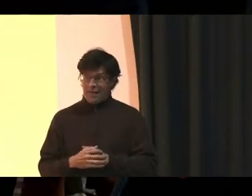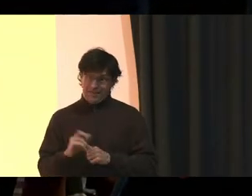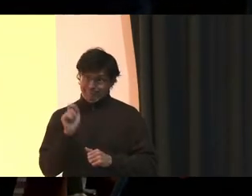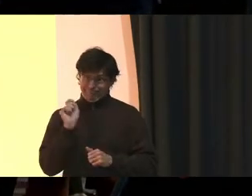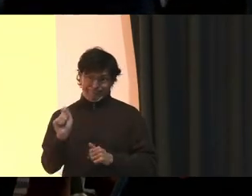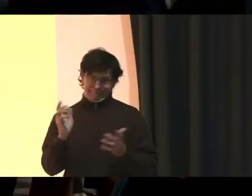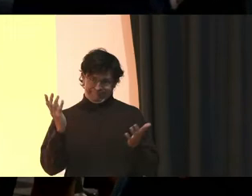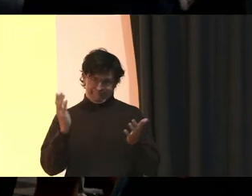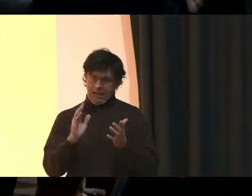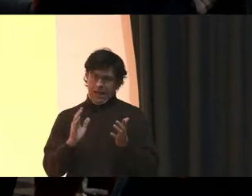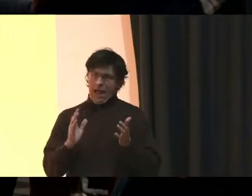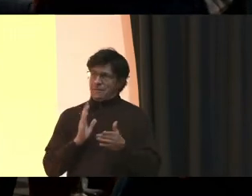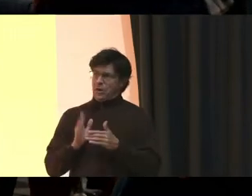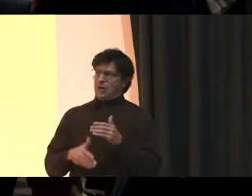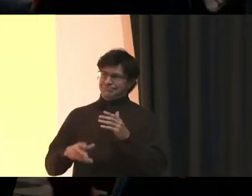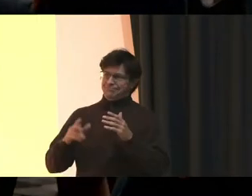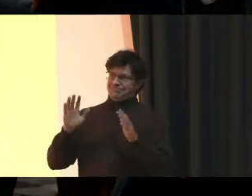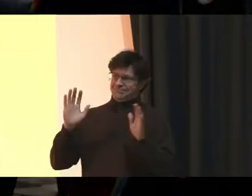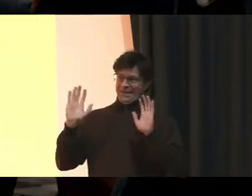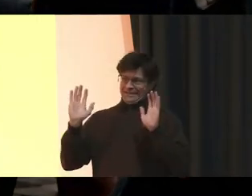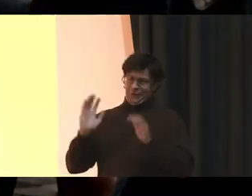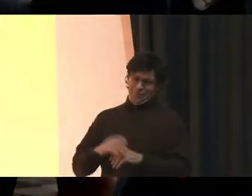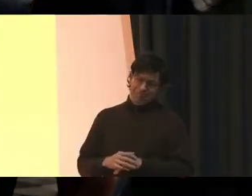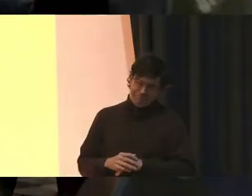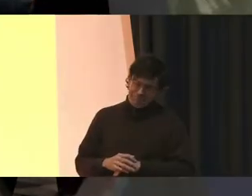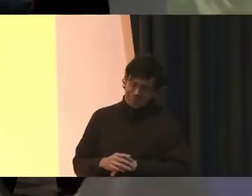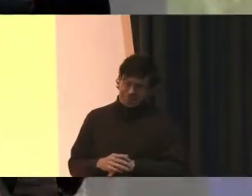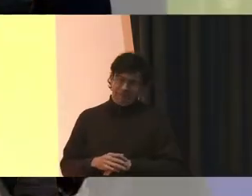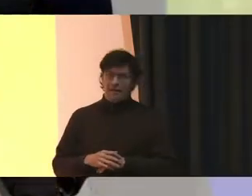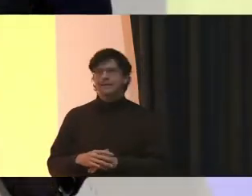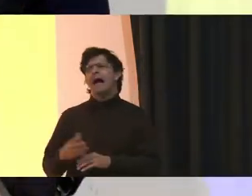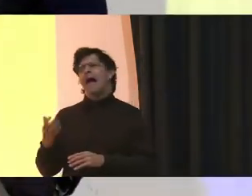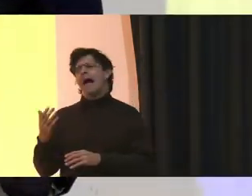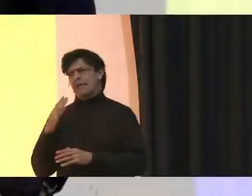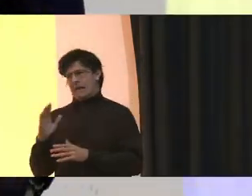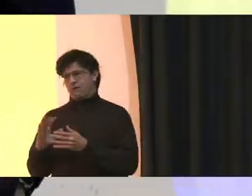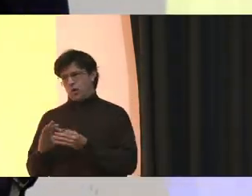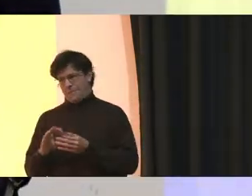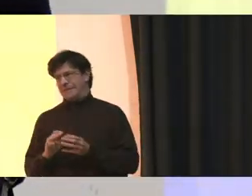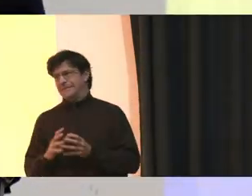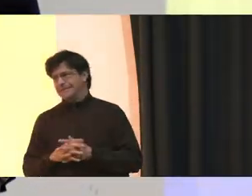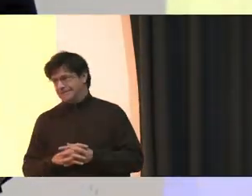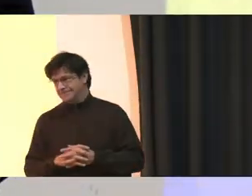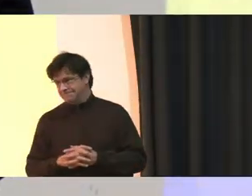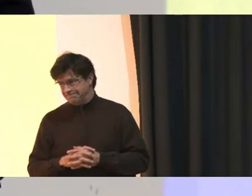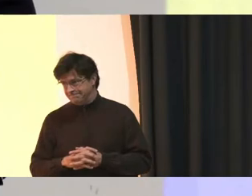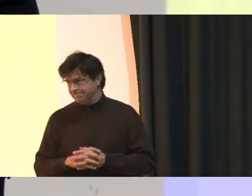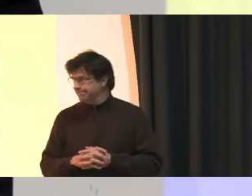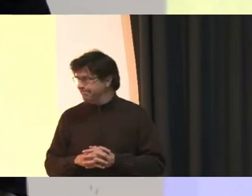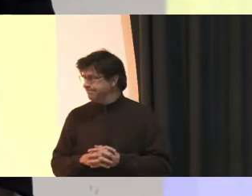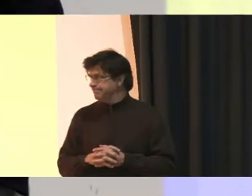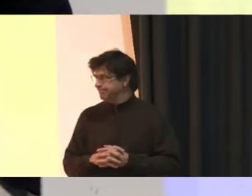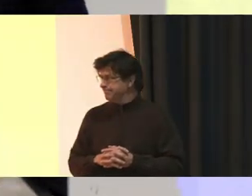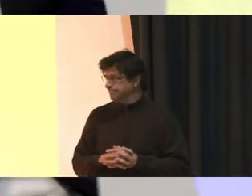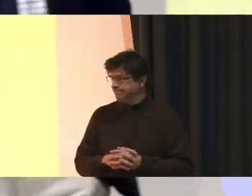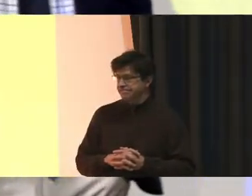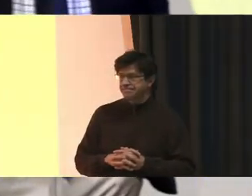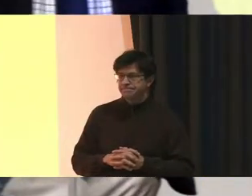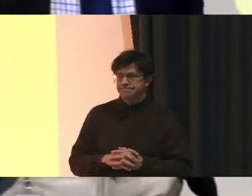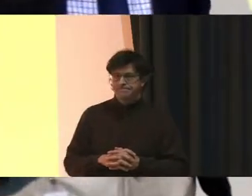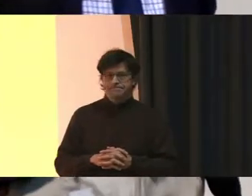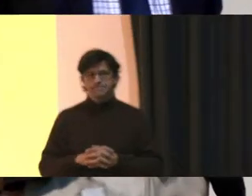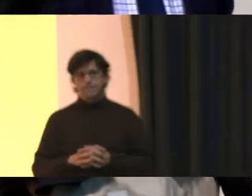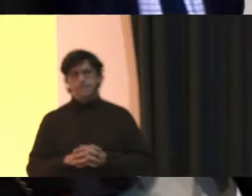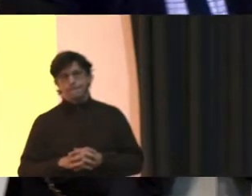just it I'm done I'll see you next week Thank you for your comments and concerns Absolutely Yes, ma'am